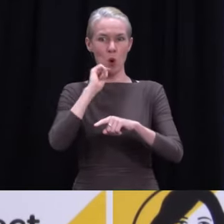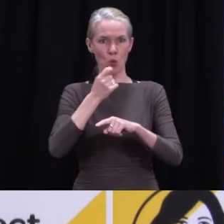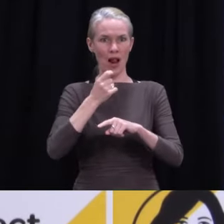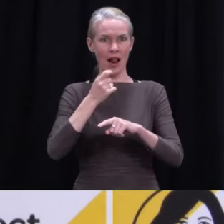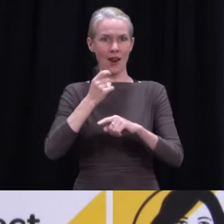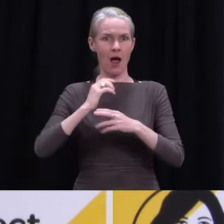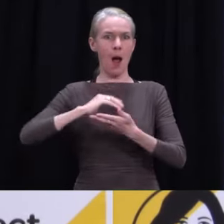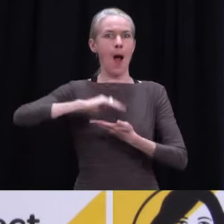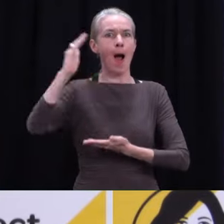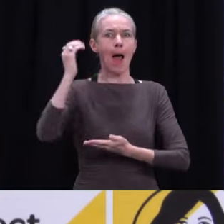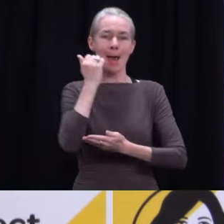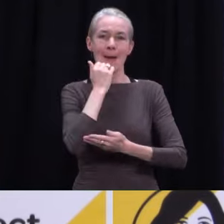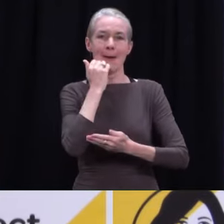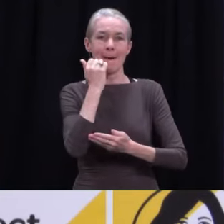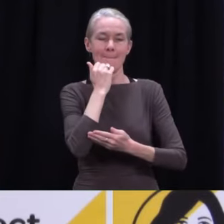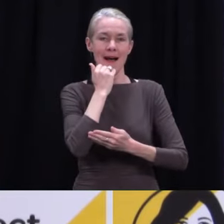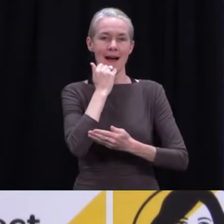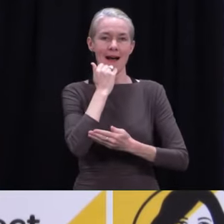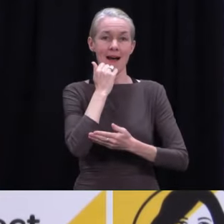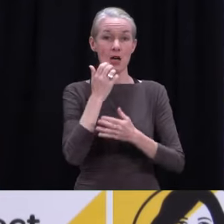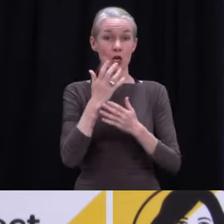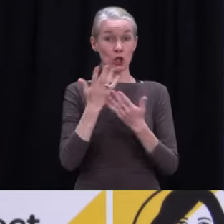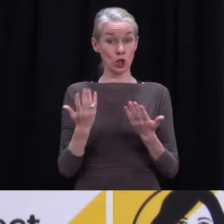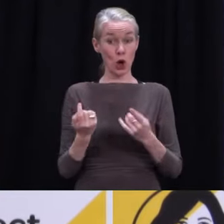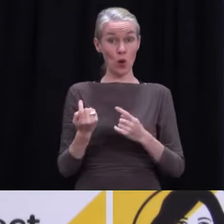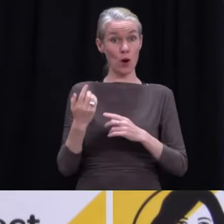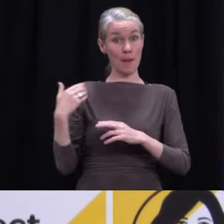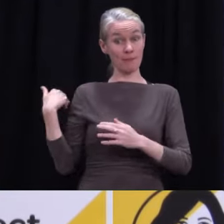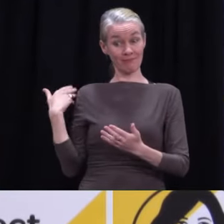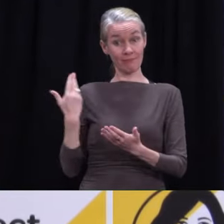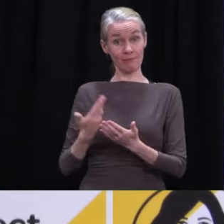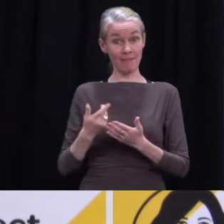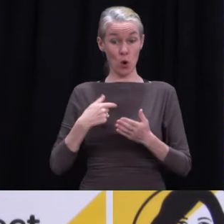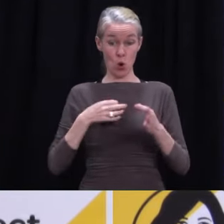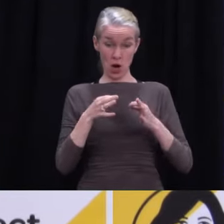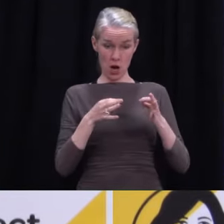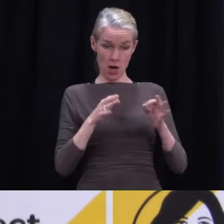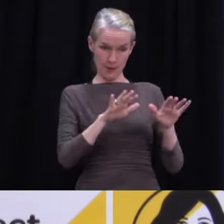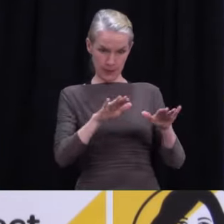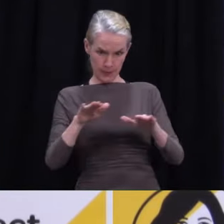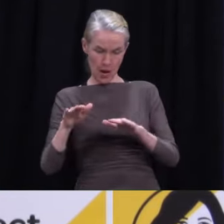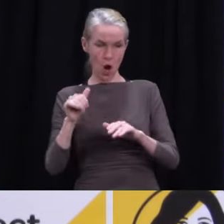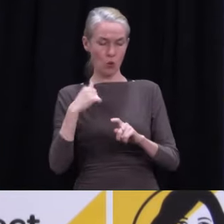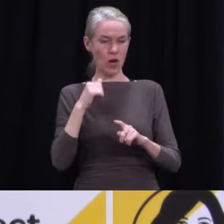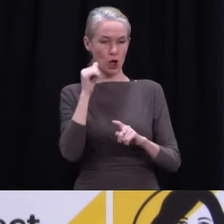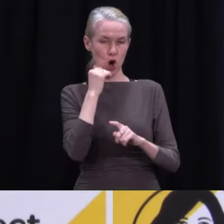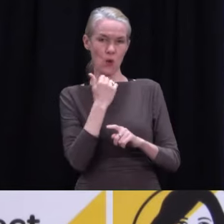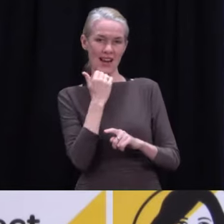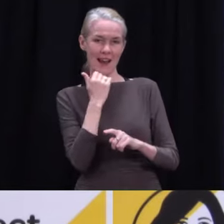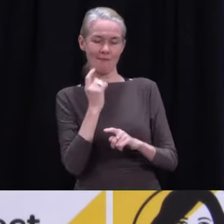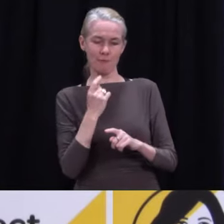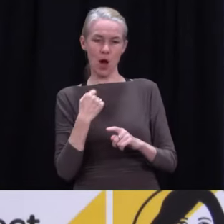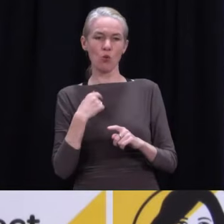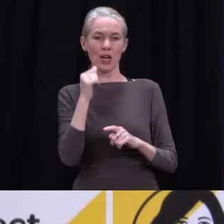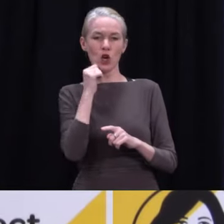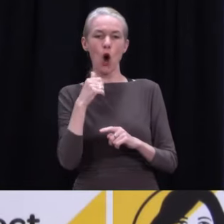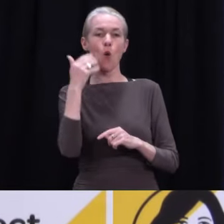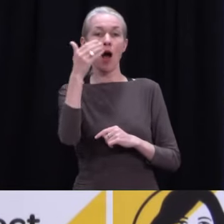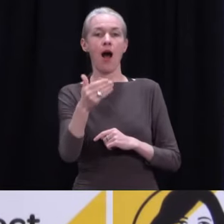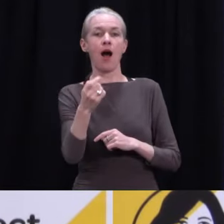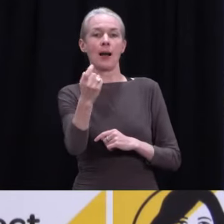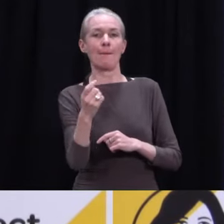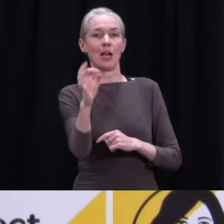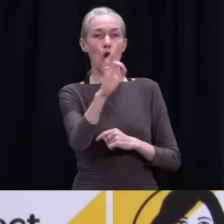you know, we were meeting the demand that was there. We knew that when we had tight supply, but actually it was only for a matter of weeks. Okay. And